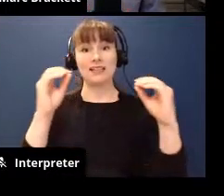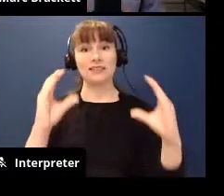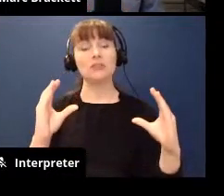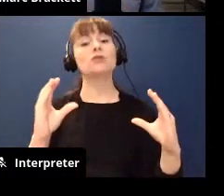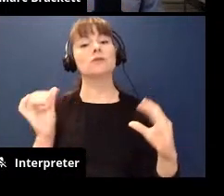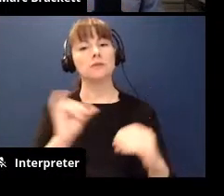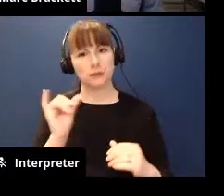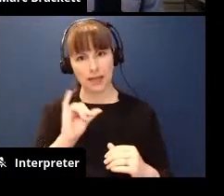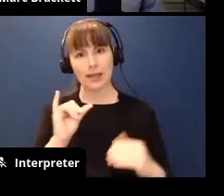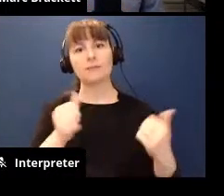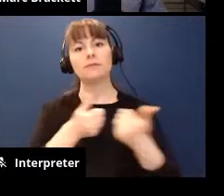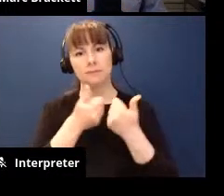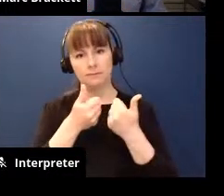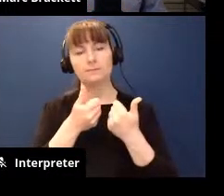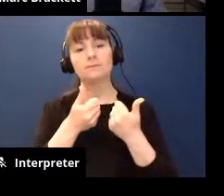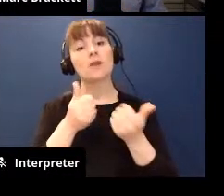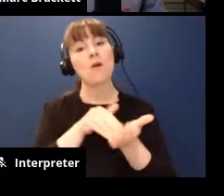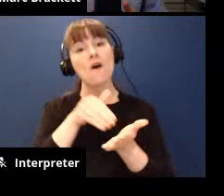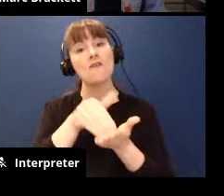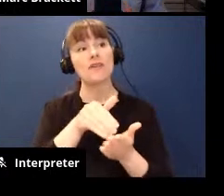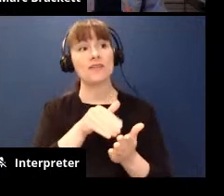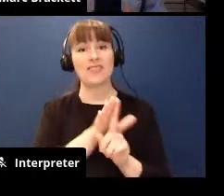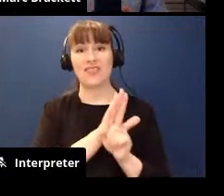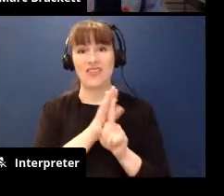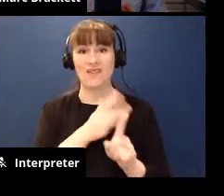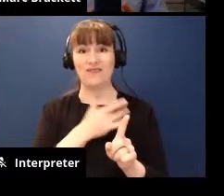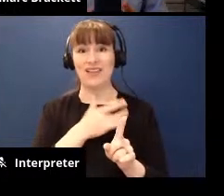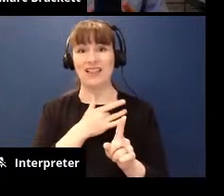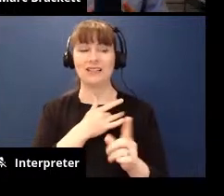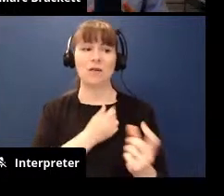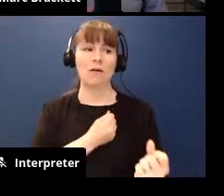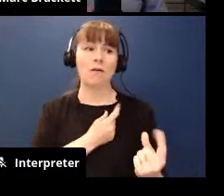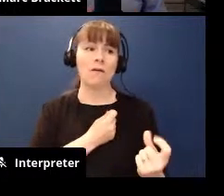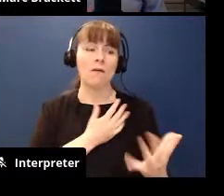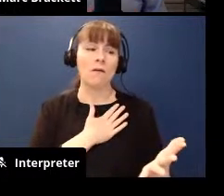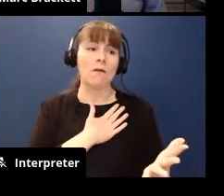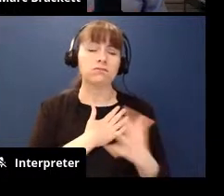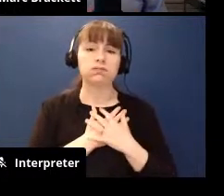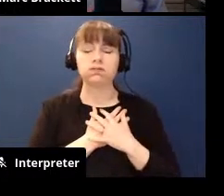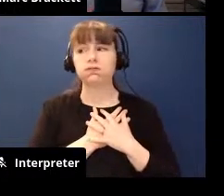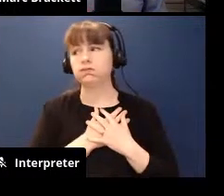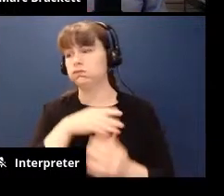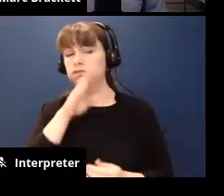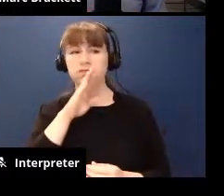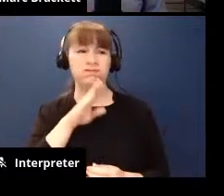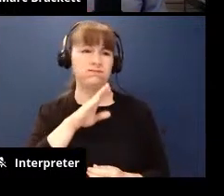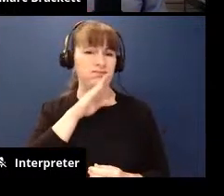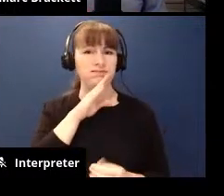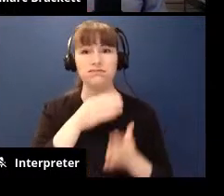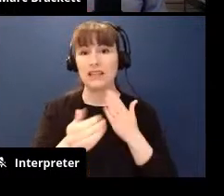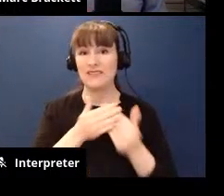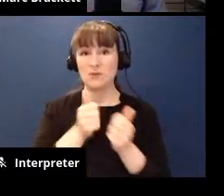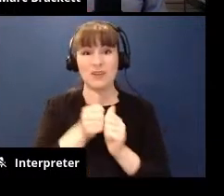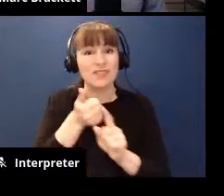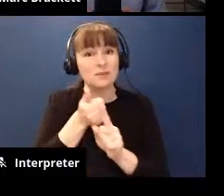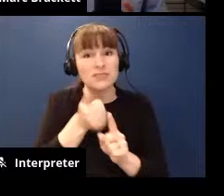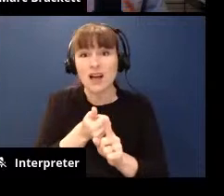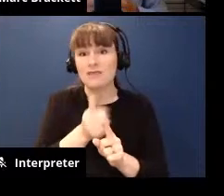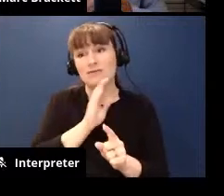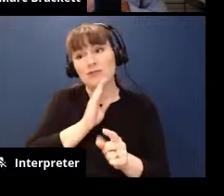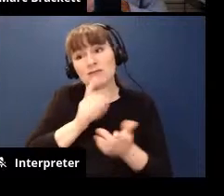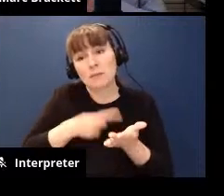same right challenge because a lot of times they're feeling deep empathy and they're frustrated you know with their even themselves or their students